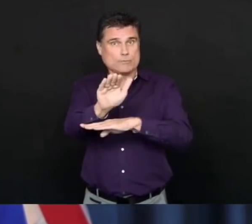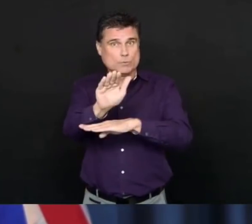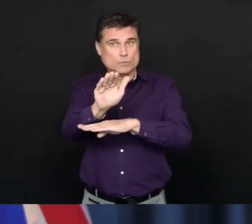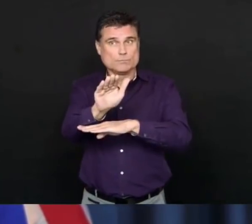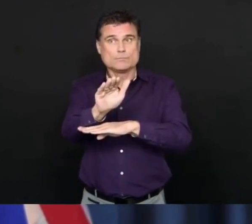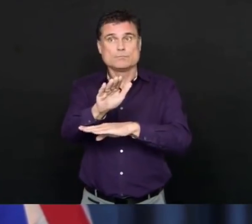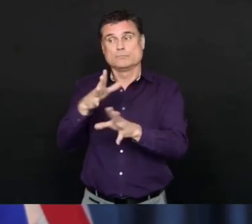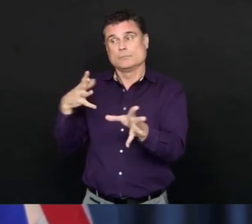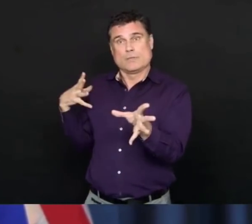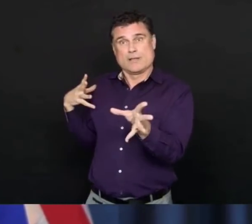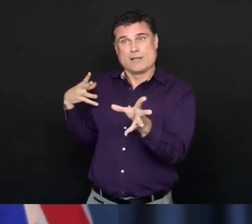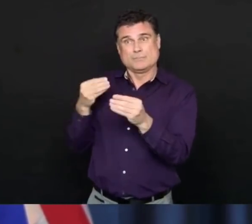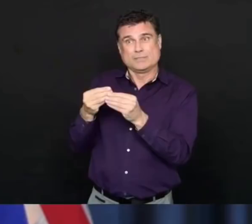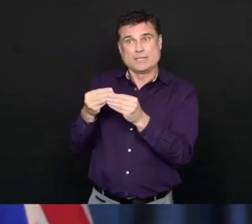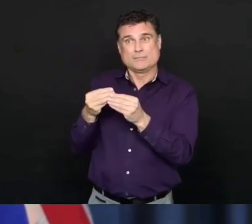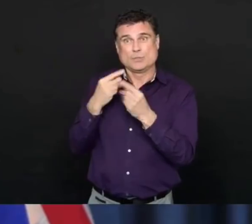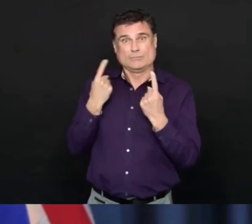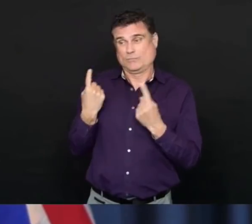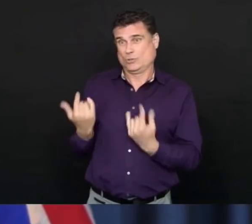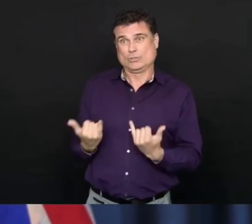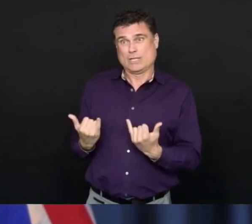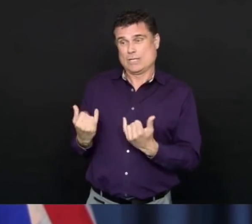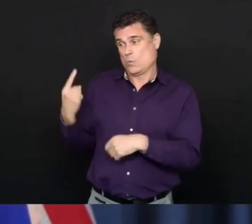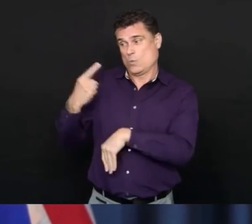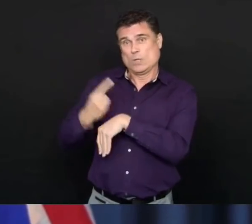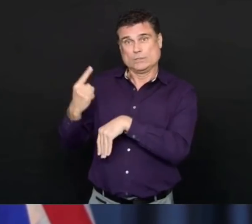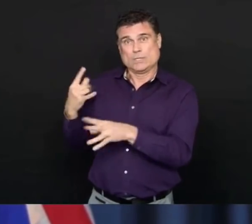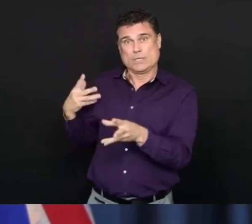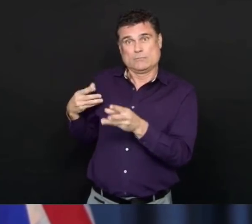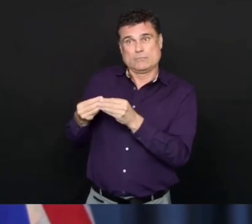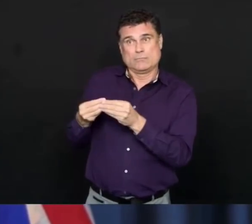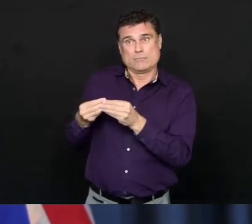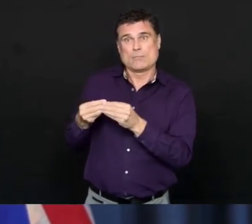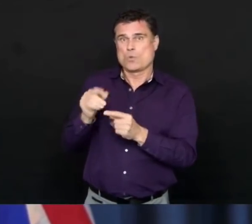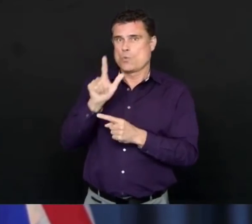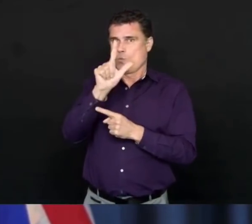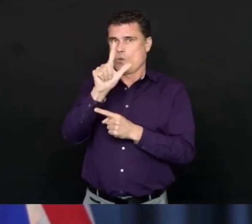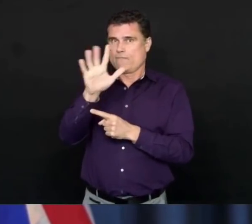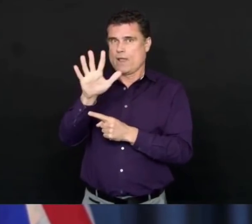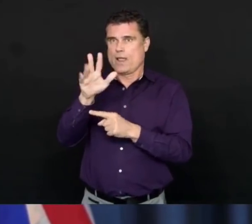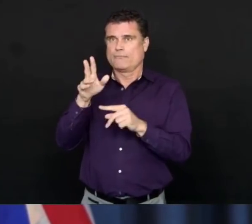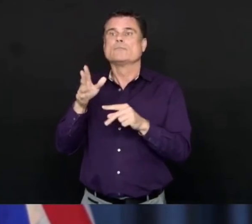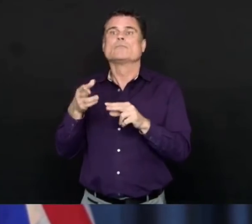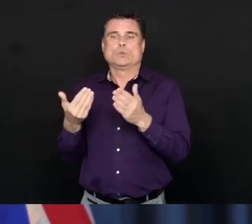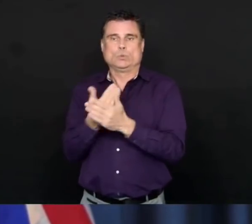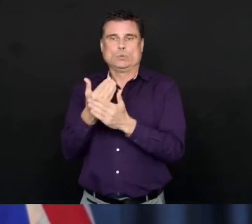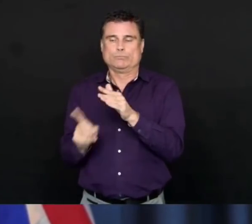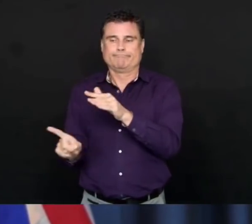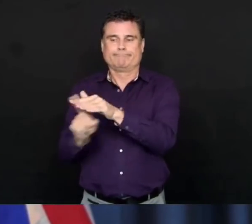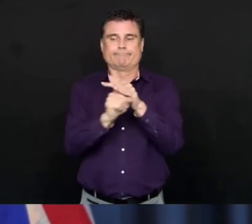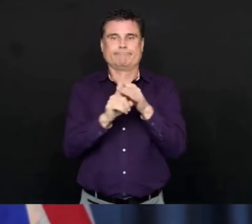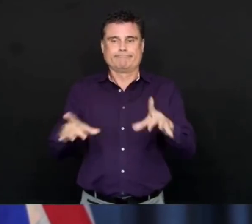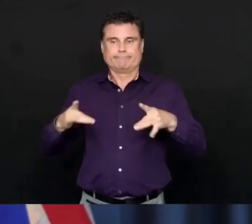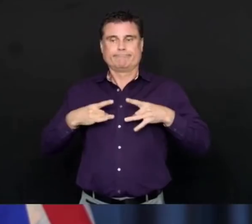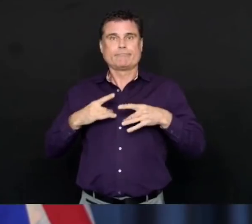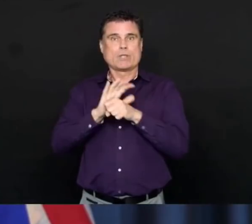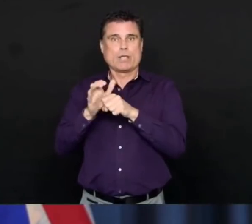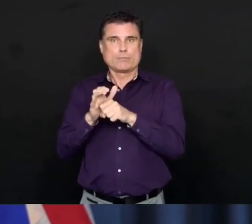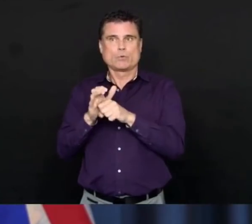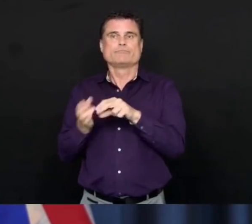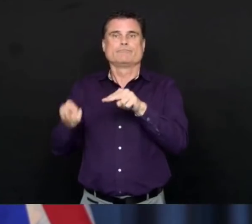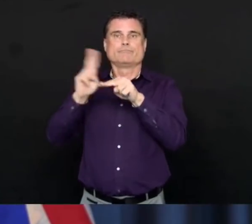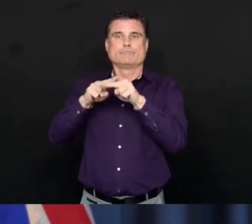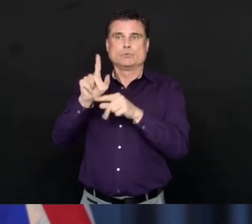For today, we have 25 new test-positive cases here in BC, for a total number